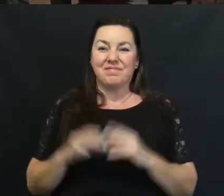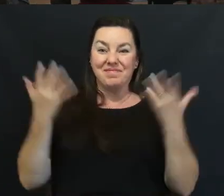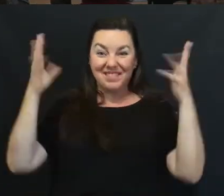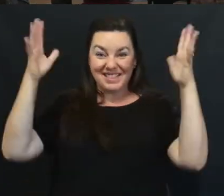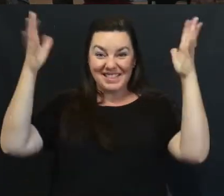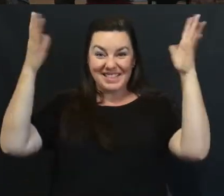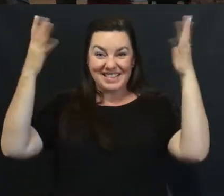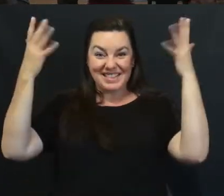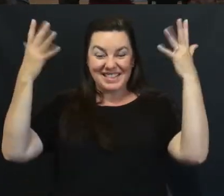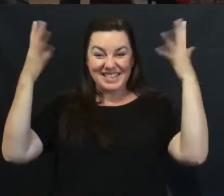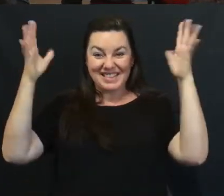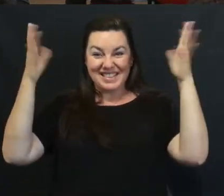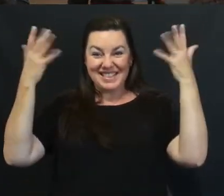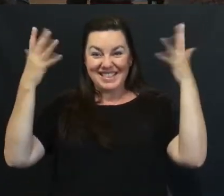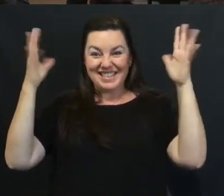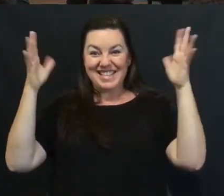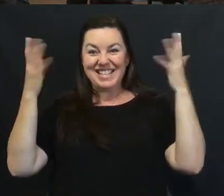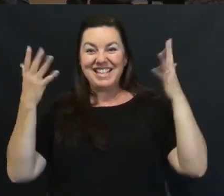Amen